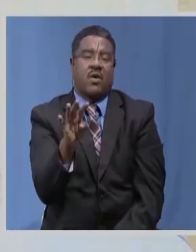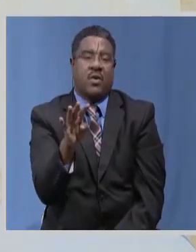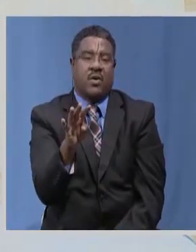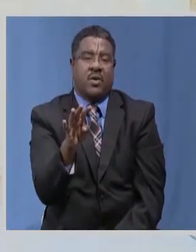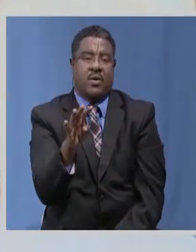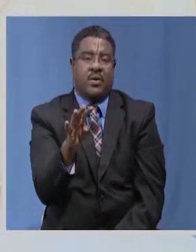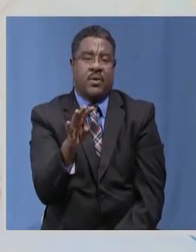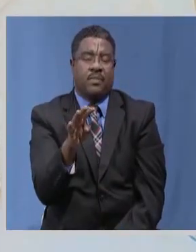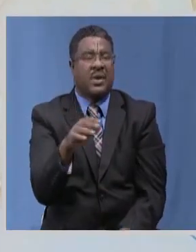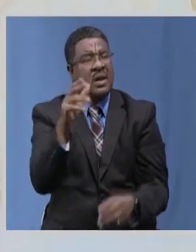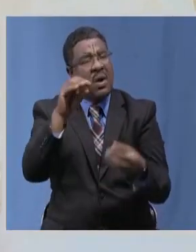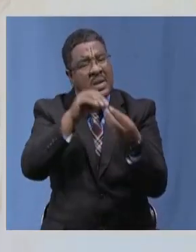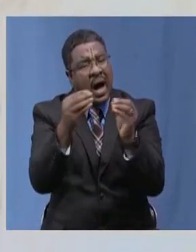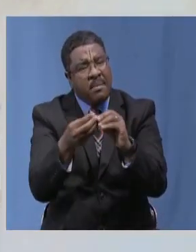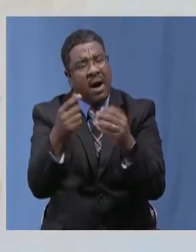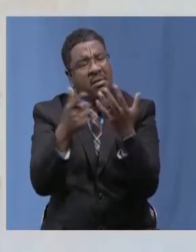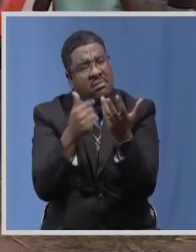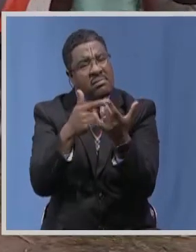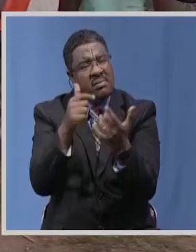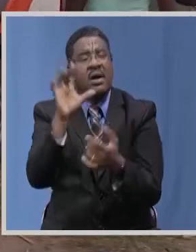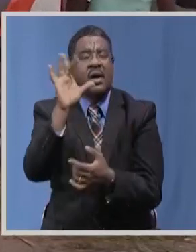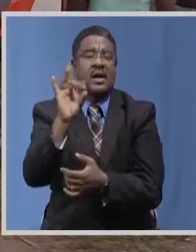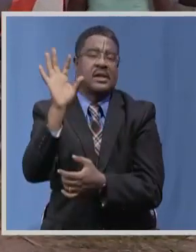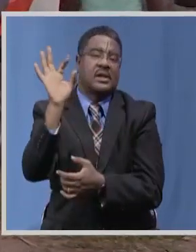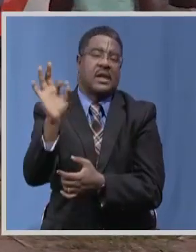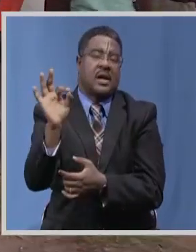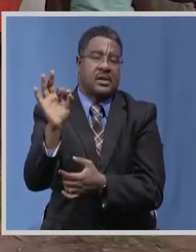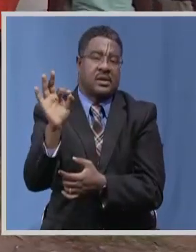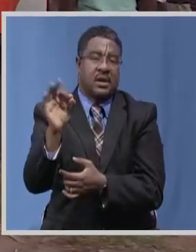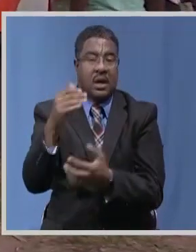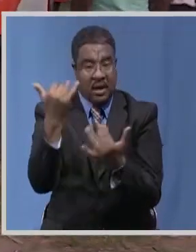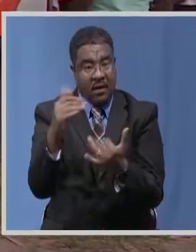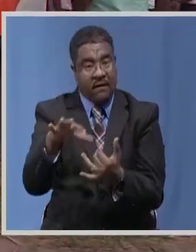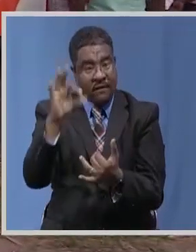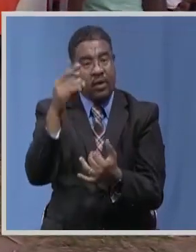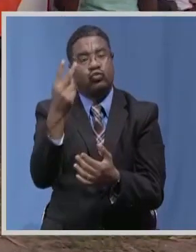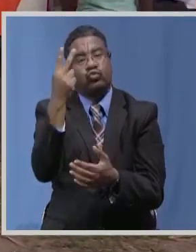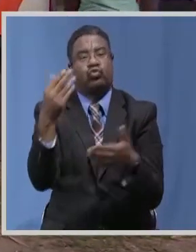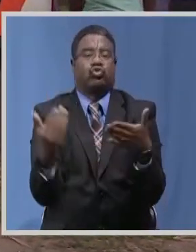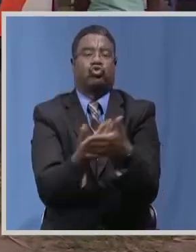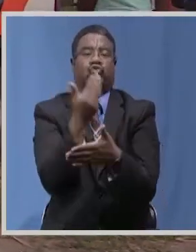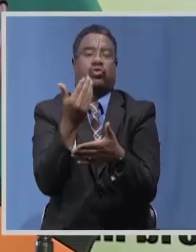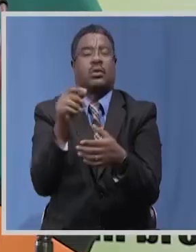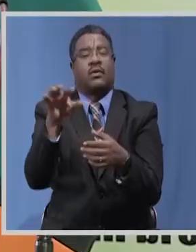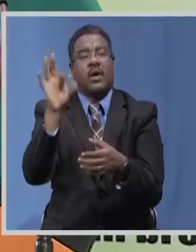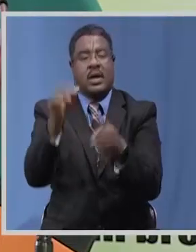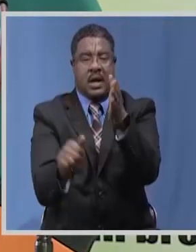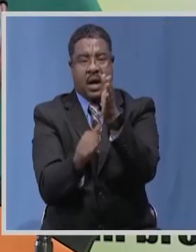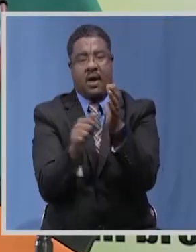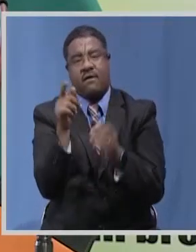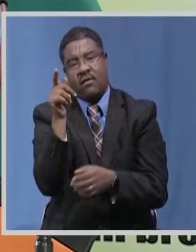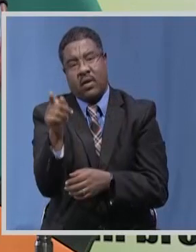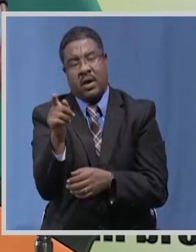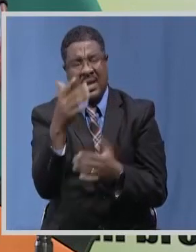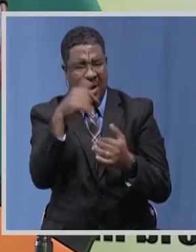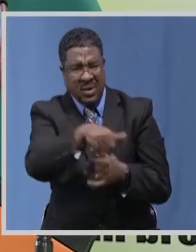with the number now standing at 89 following two new cases recorded in Kafui district Health Minister